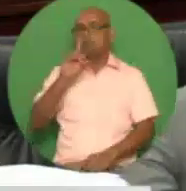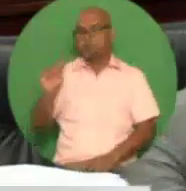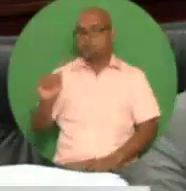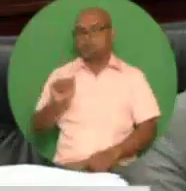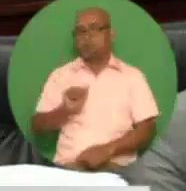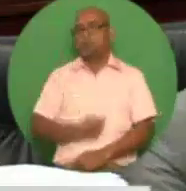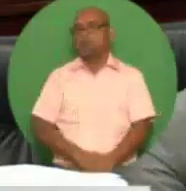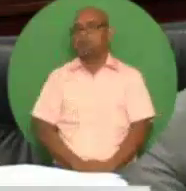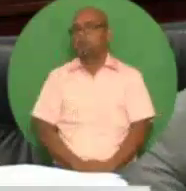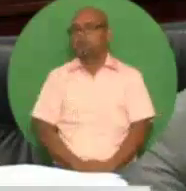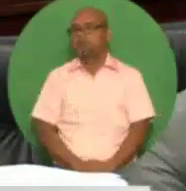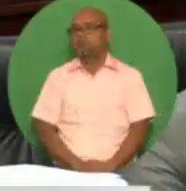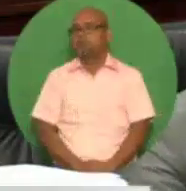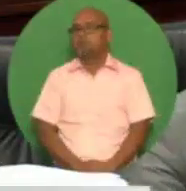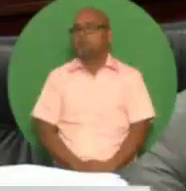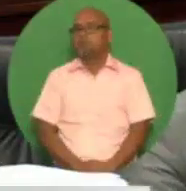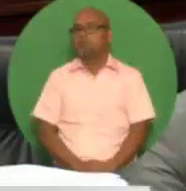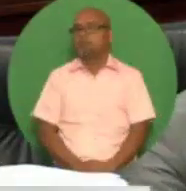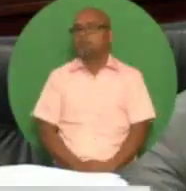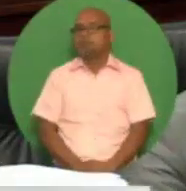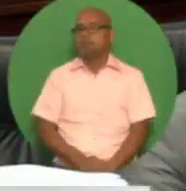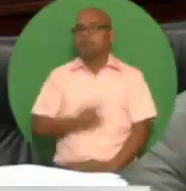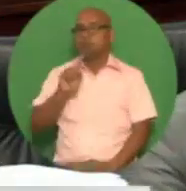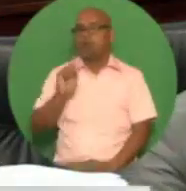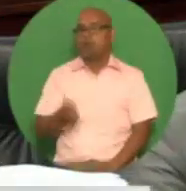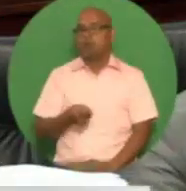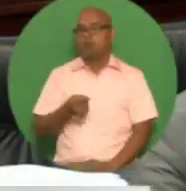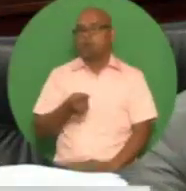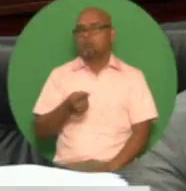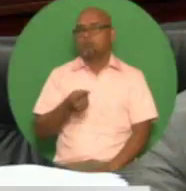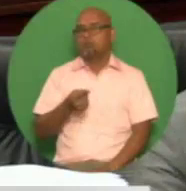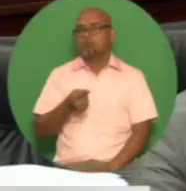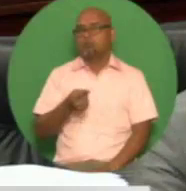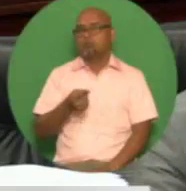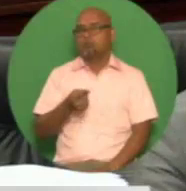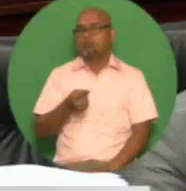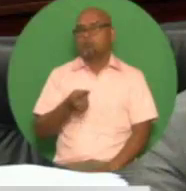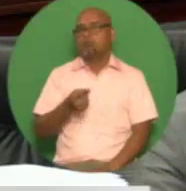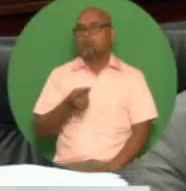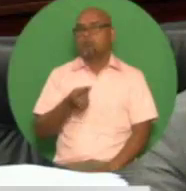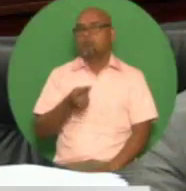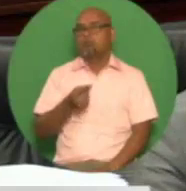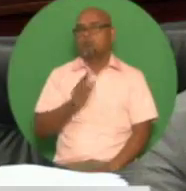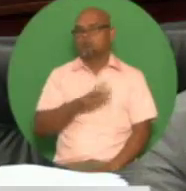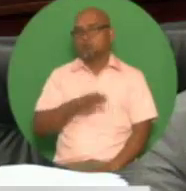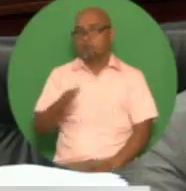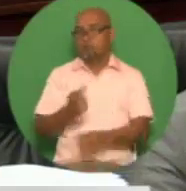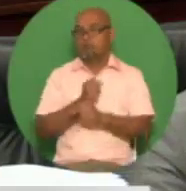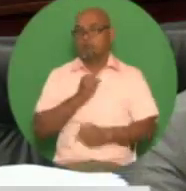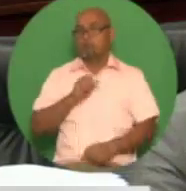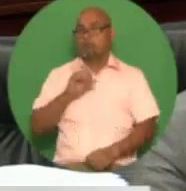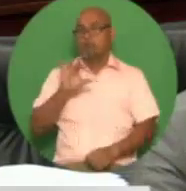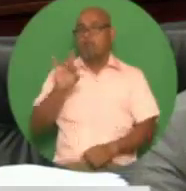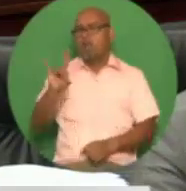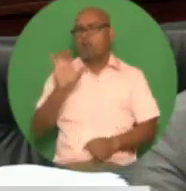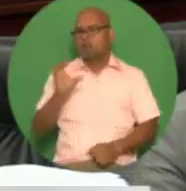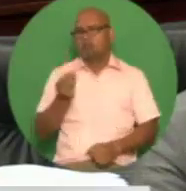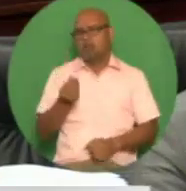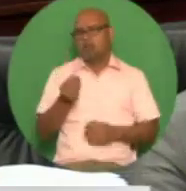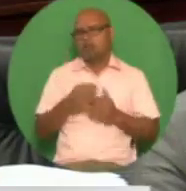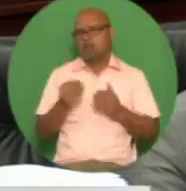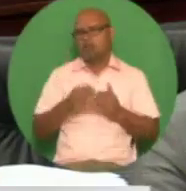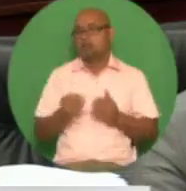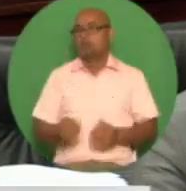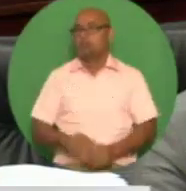1024 disabled and special needs children receive grants of eight hundred dollars under the special child